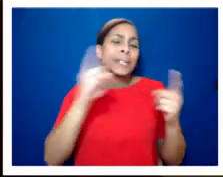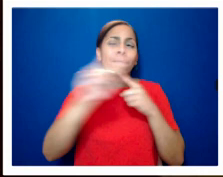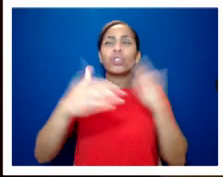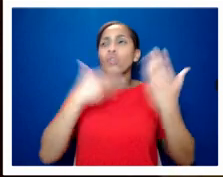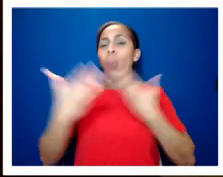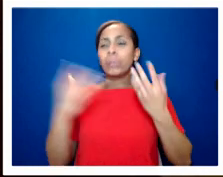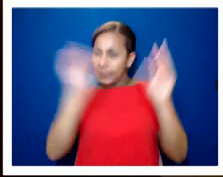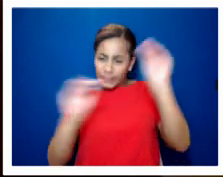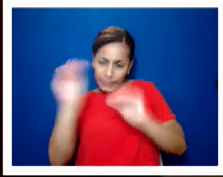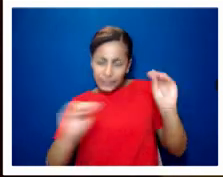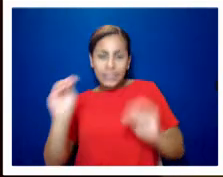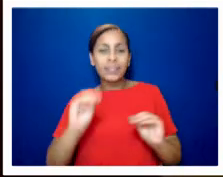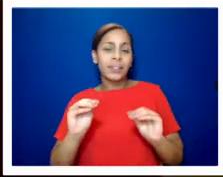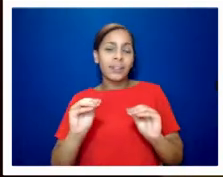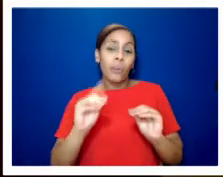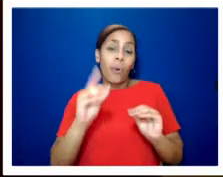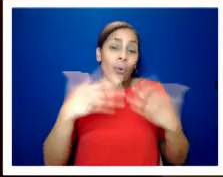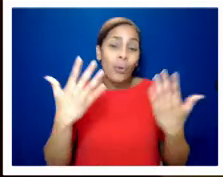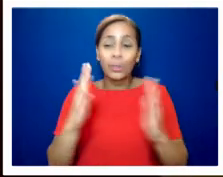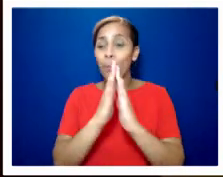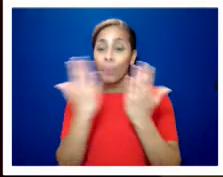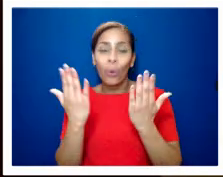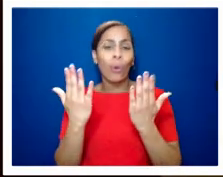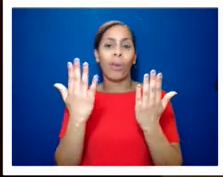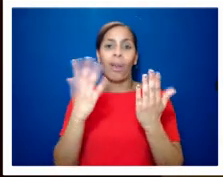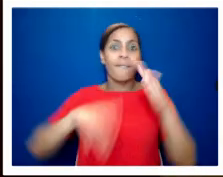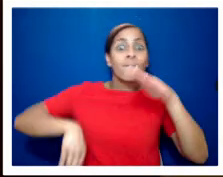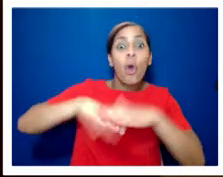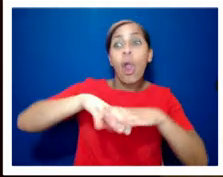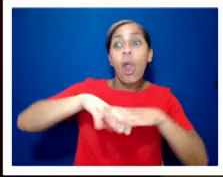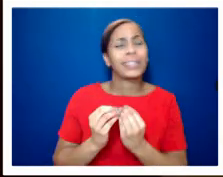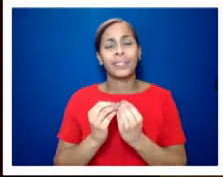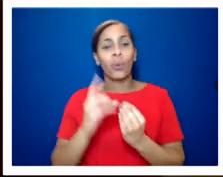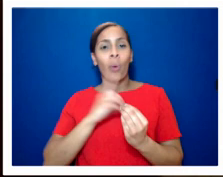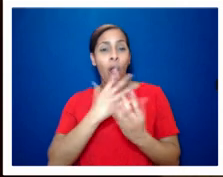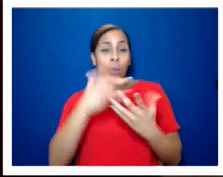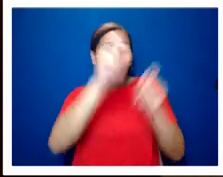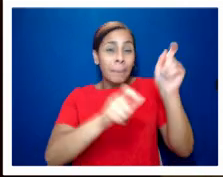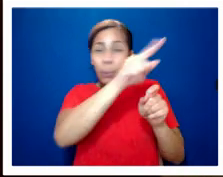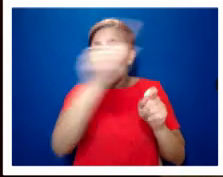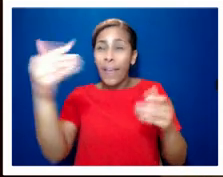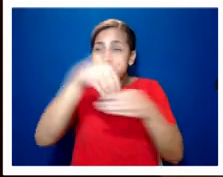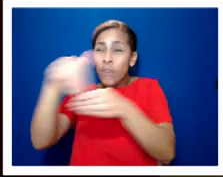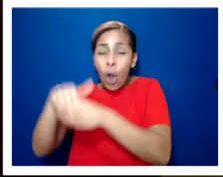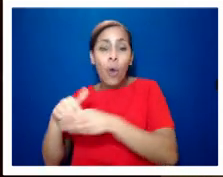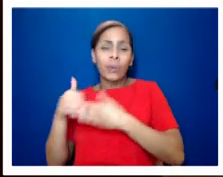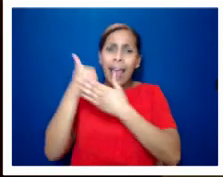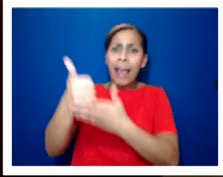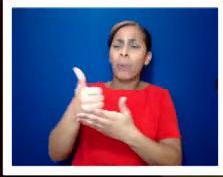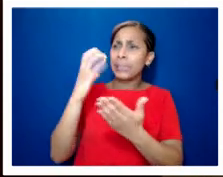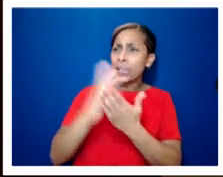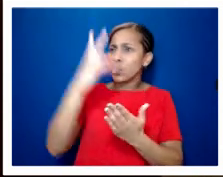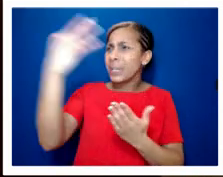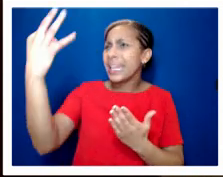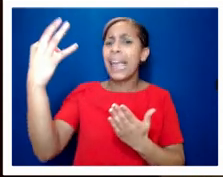partial story because there are so many different people who are involved in and you know kind of getting section 28 overturned or or getting it started in the first